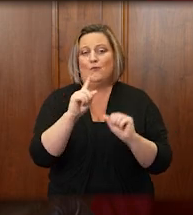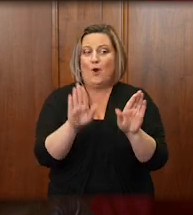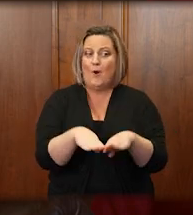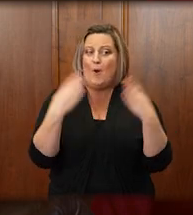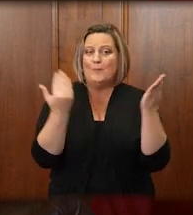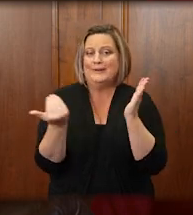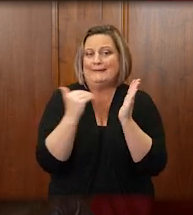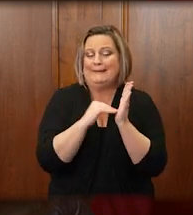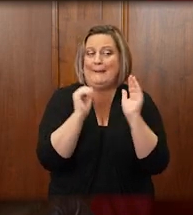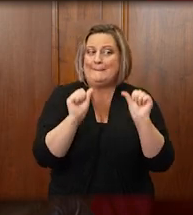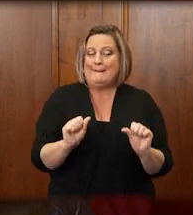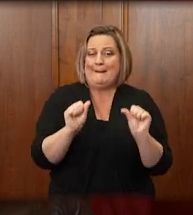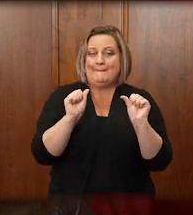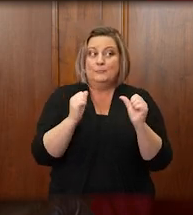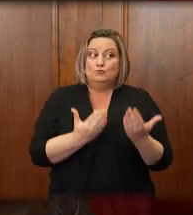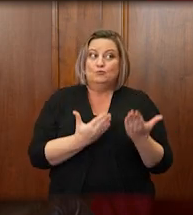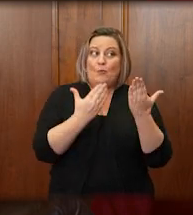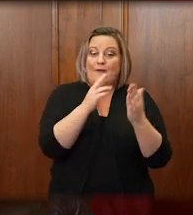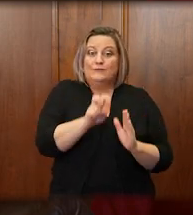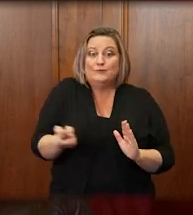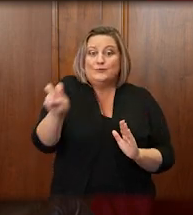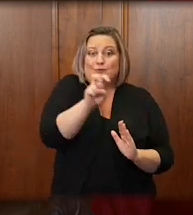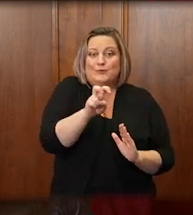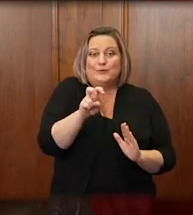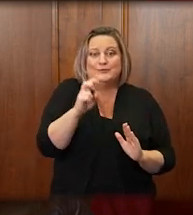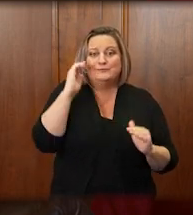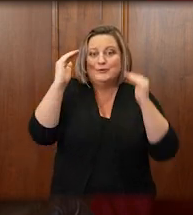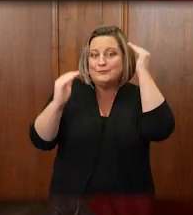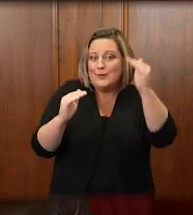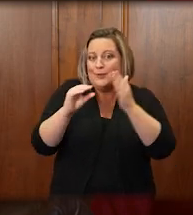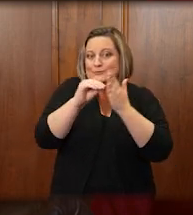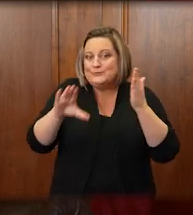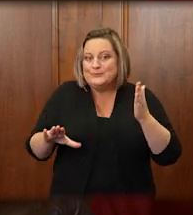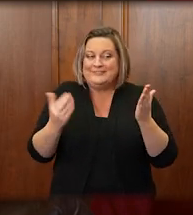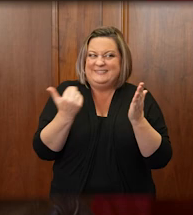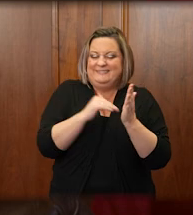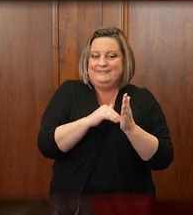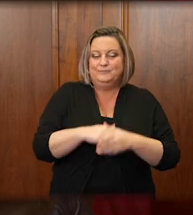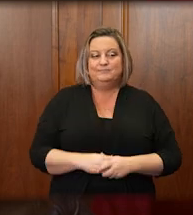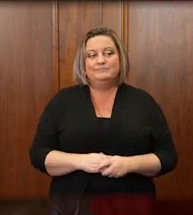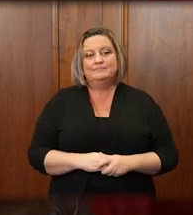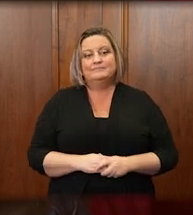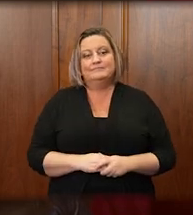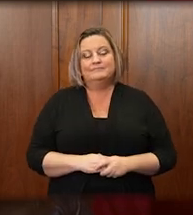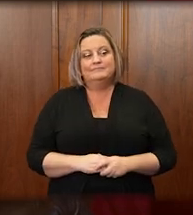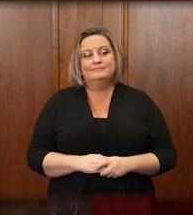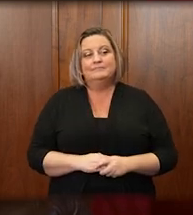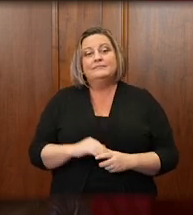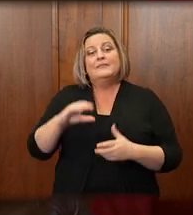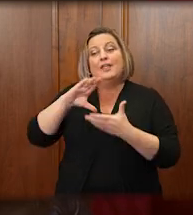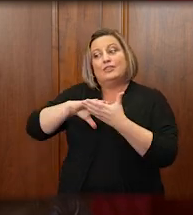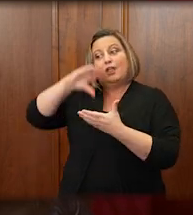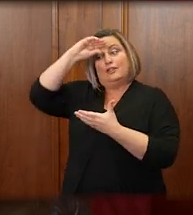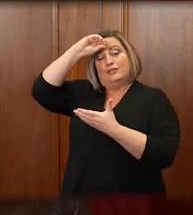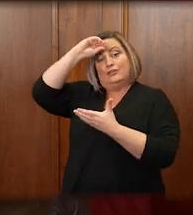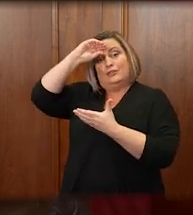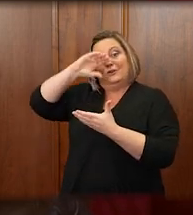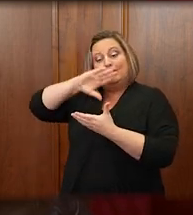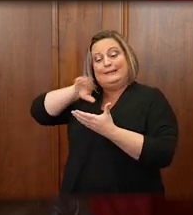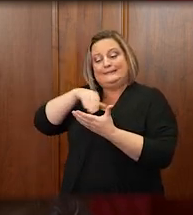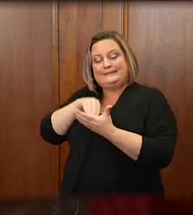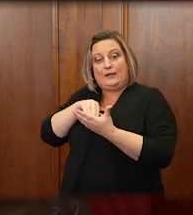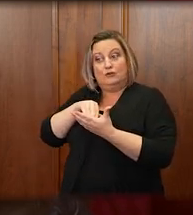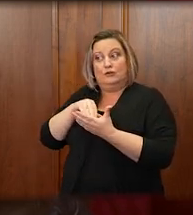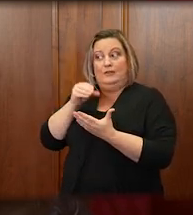students again. Unfortunately, we were compelled to close the judicial learning center that was funded in part by this